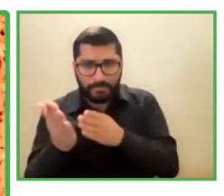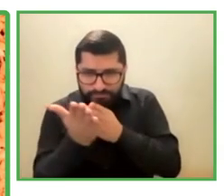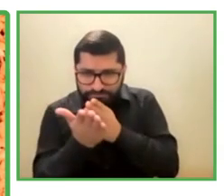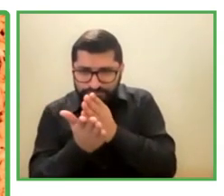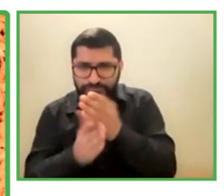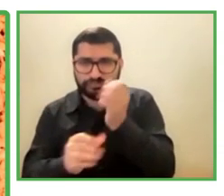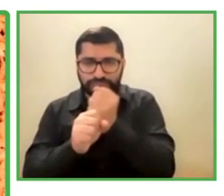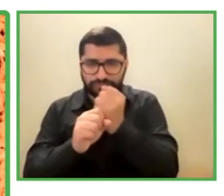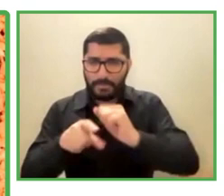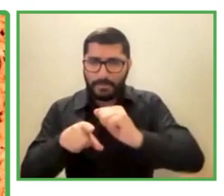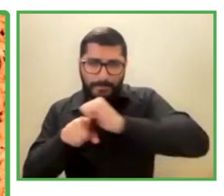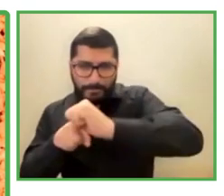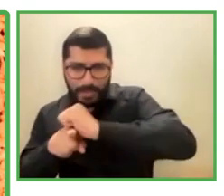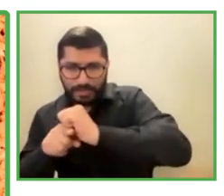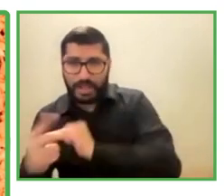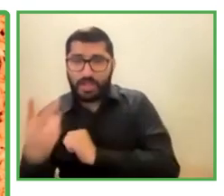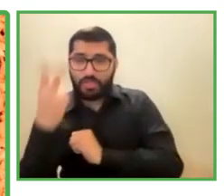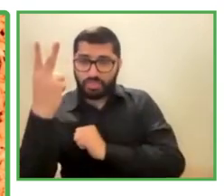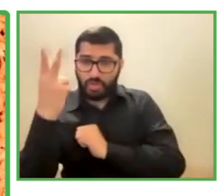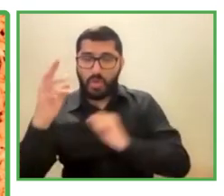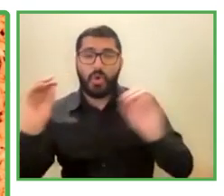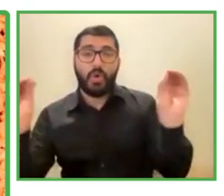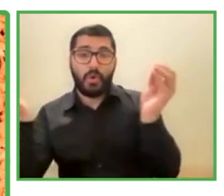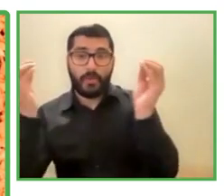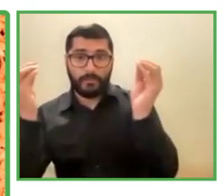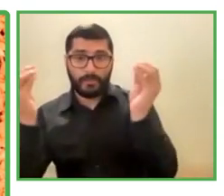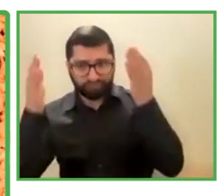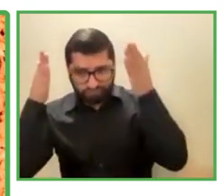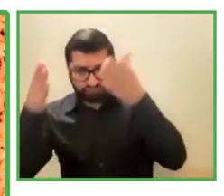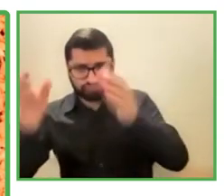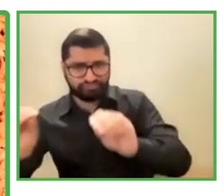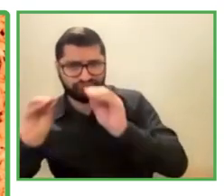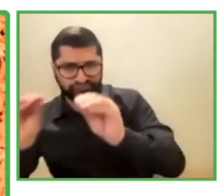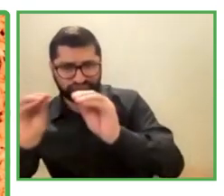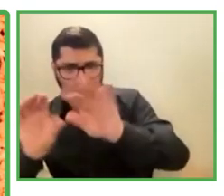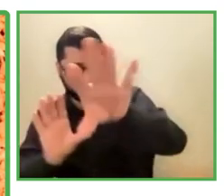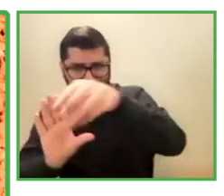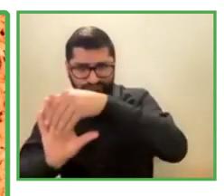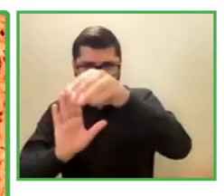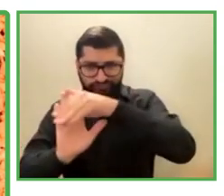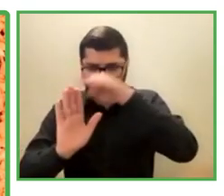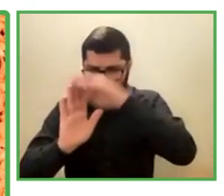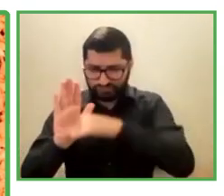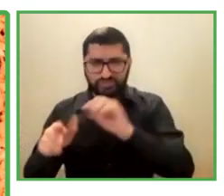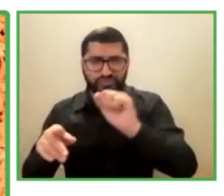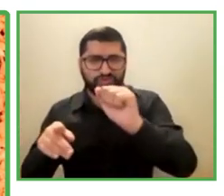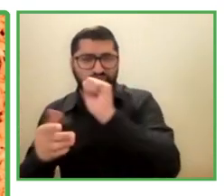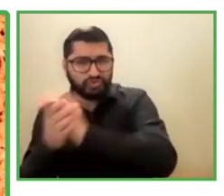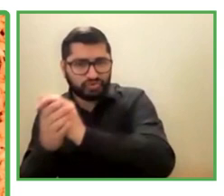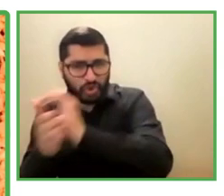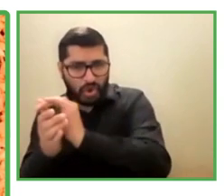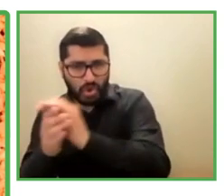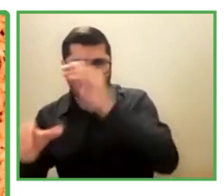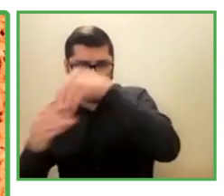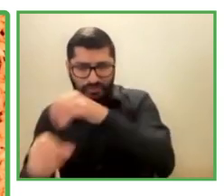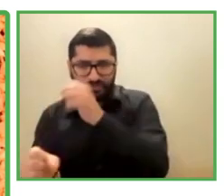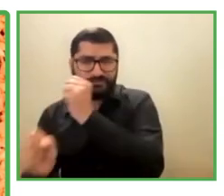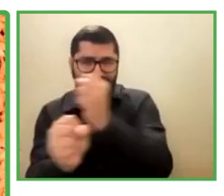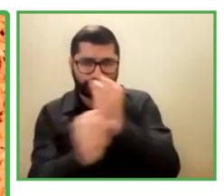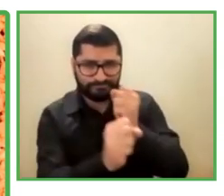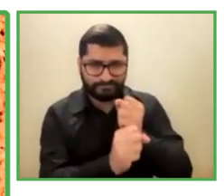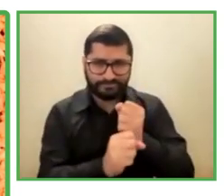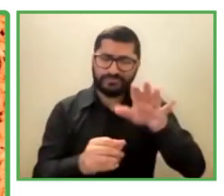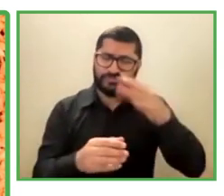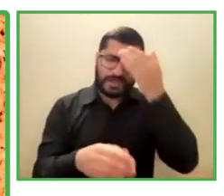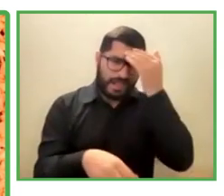With two teenagers from the program in logistics,